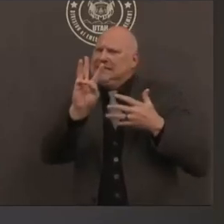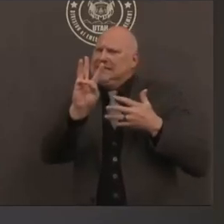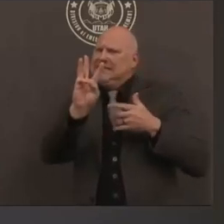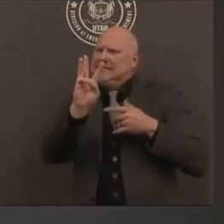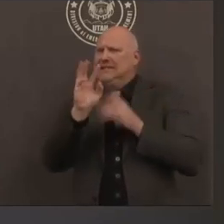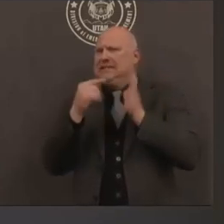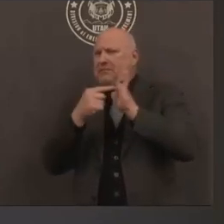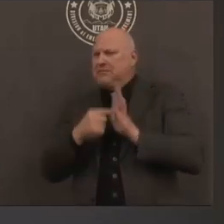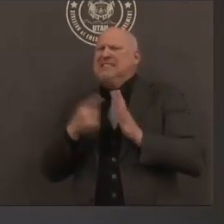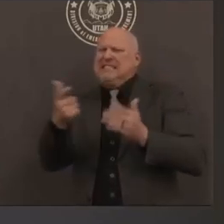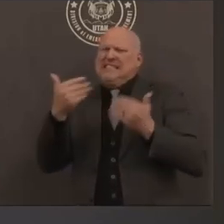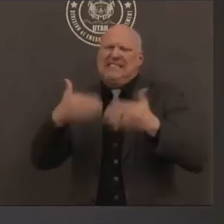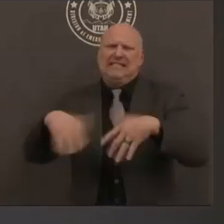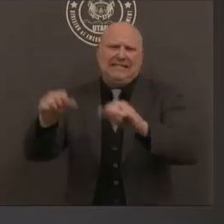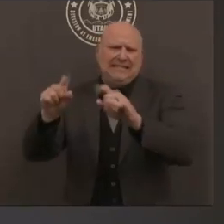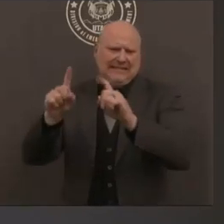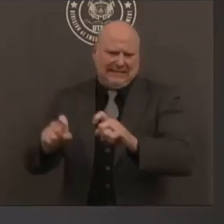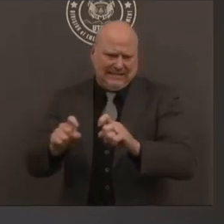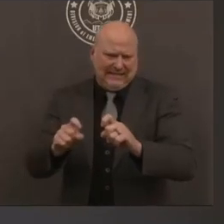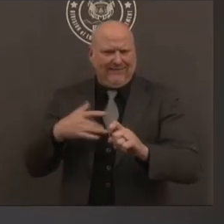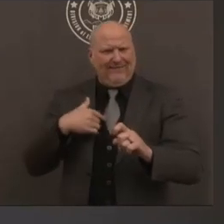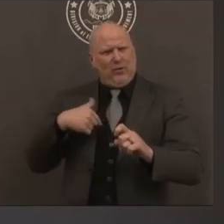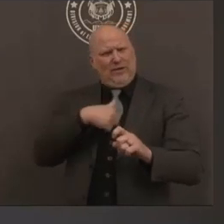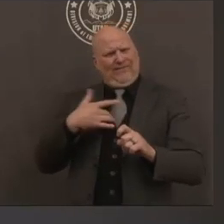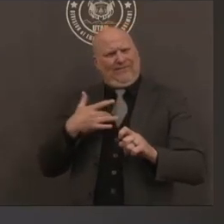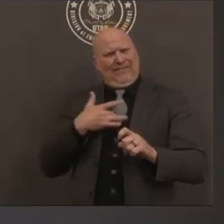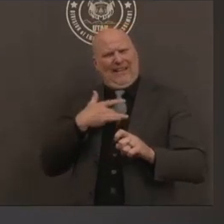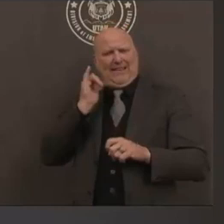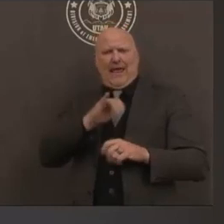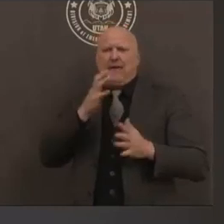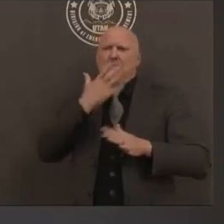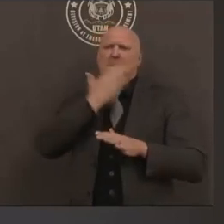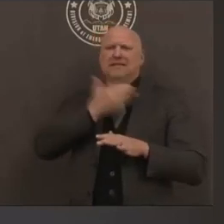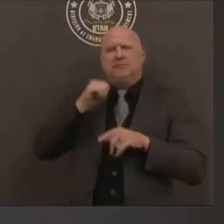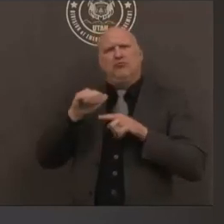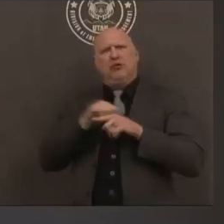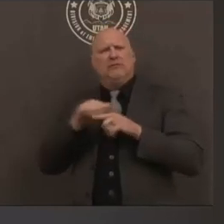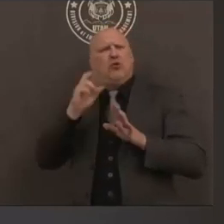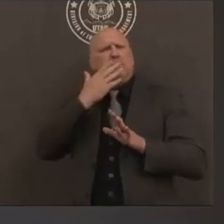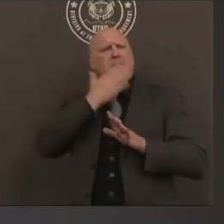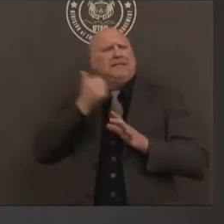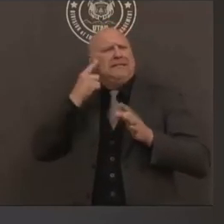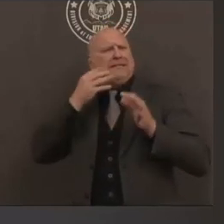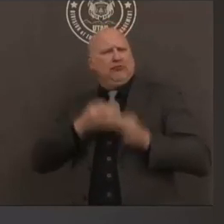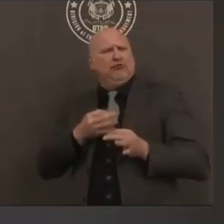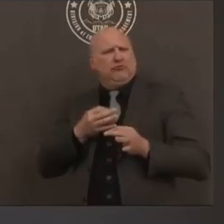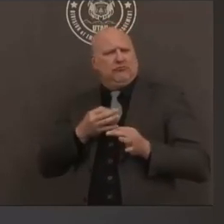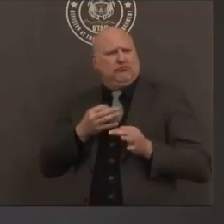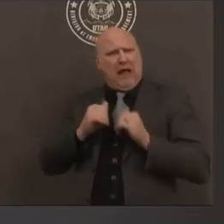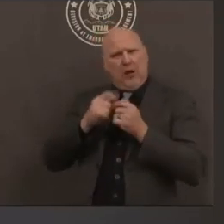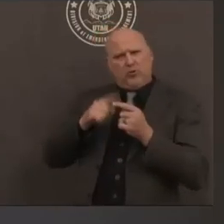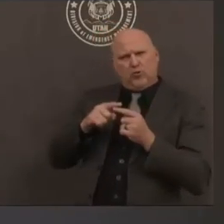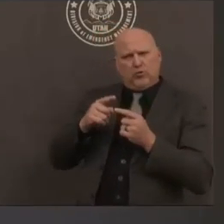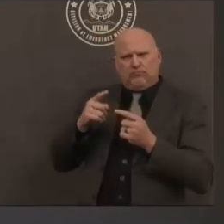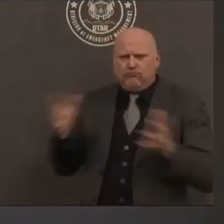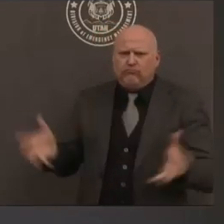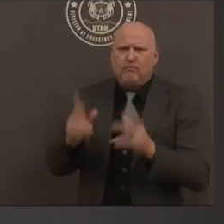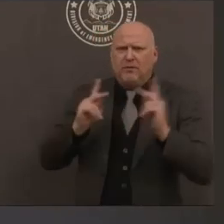come up with the best criteria for testing based on our testing capacity and where we are in the outbreak and those six symptoms i defined